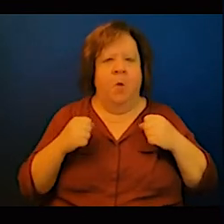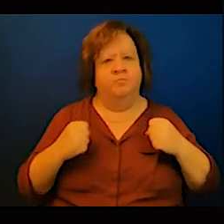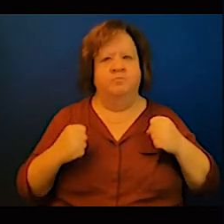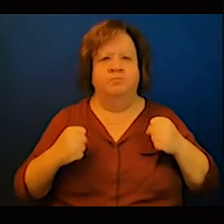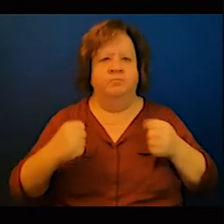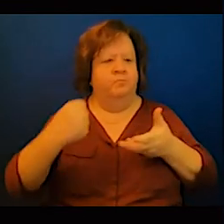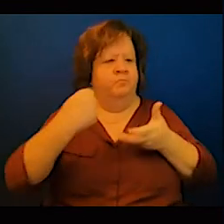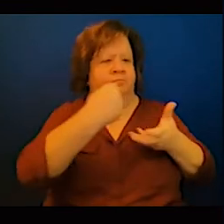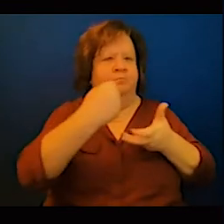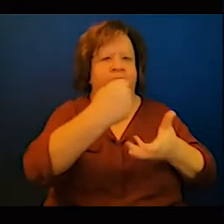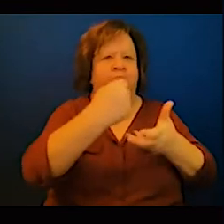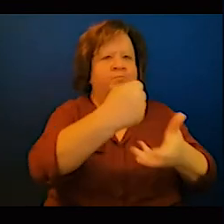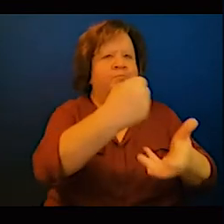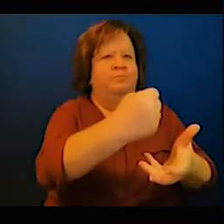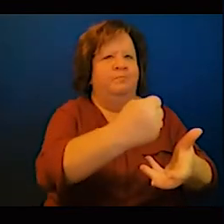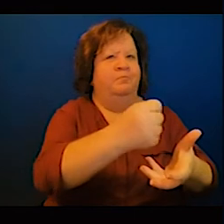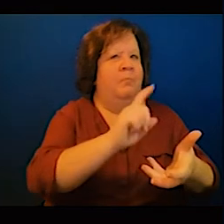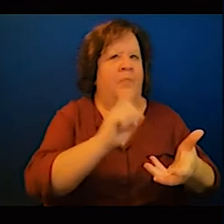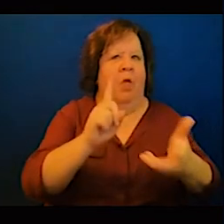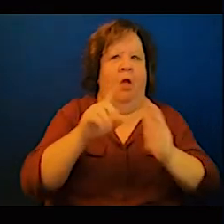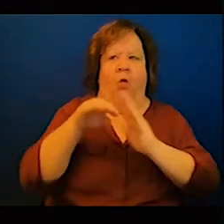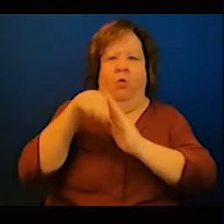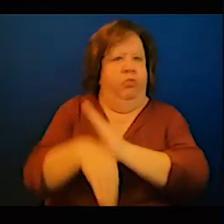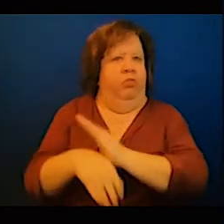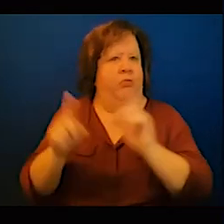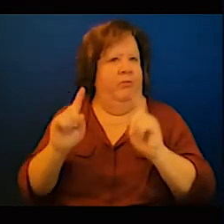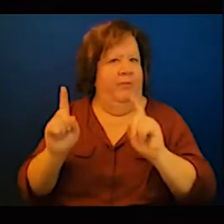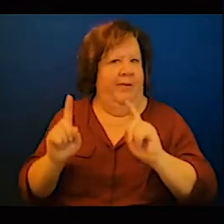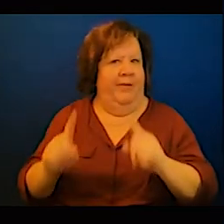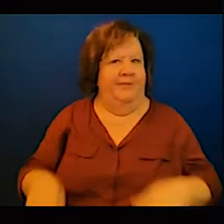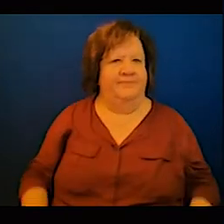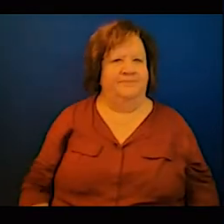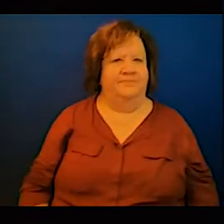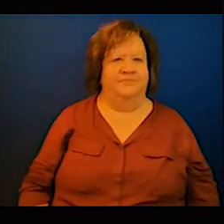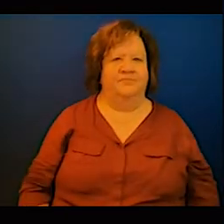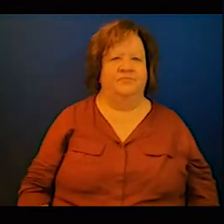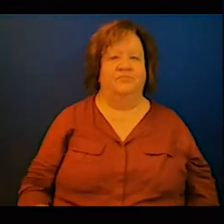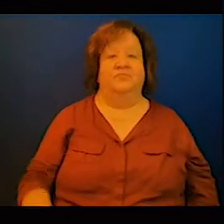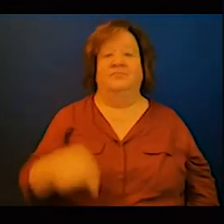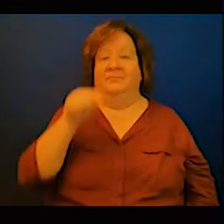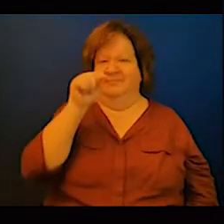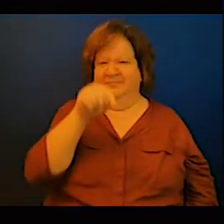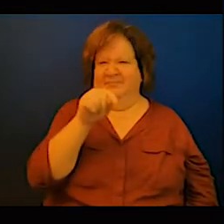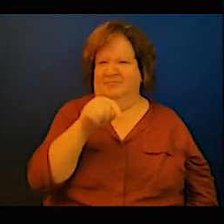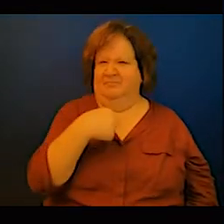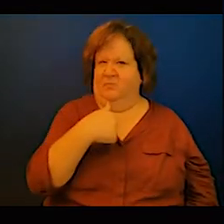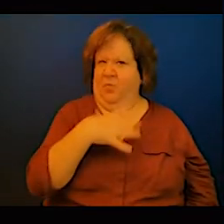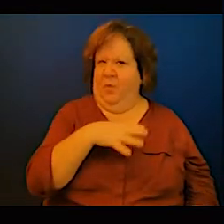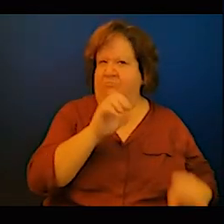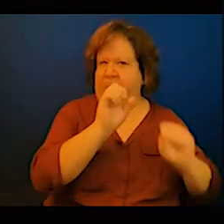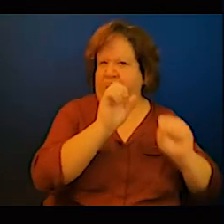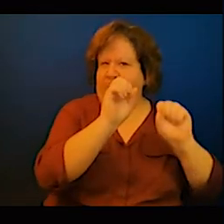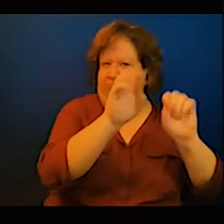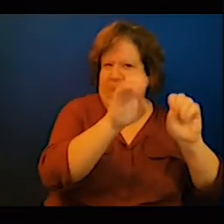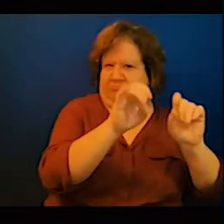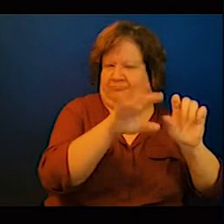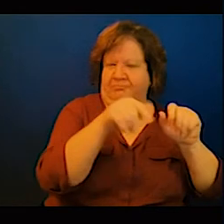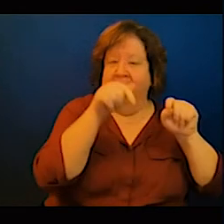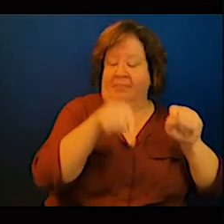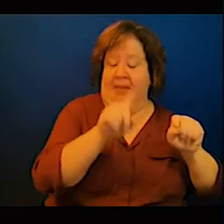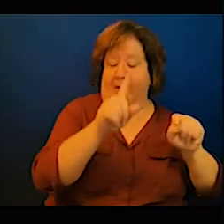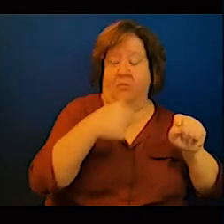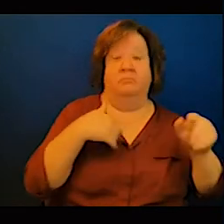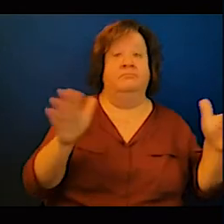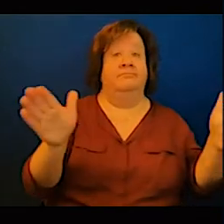giving my concluding words so my concluding word is that the priority in Africa especially in sub-Saharan Africa is that we have